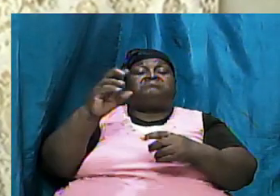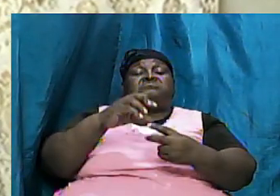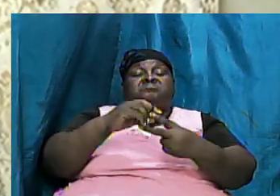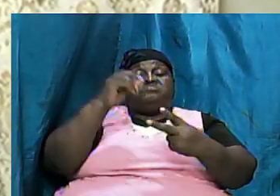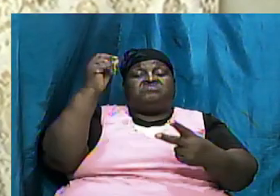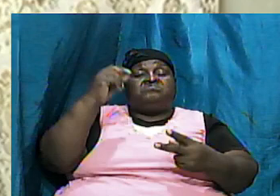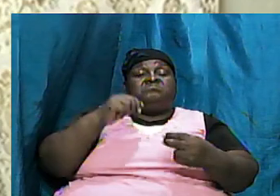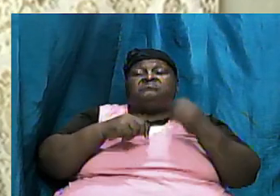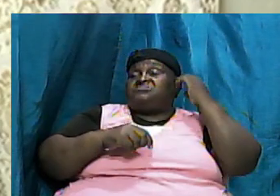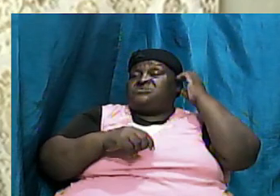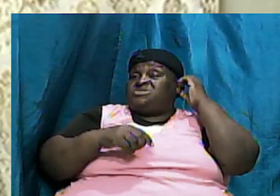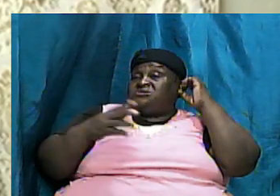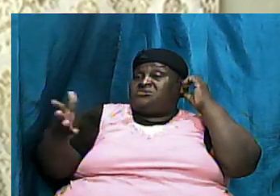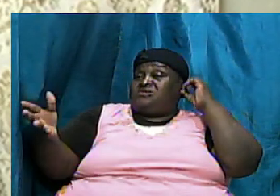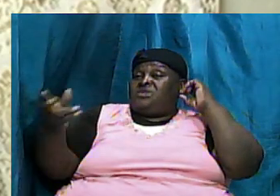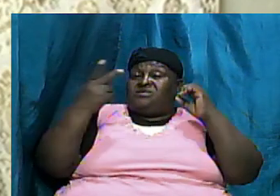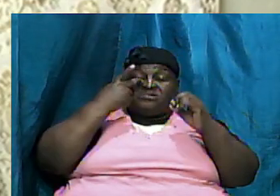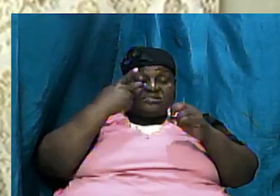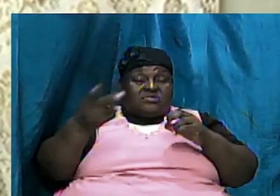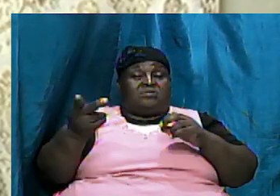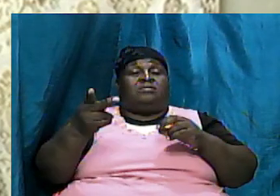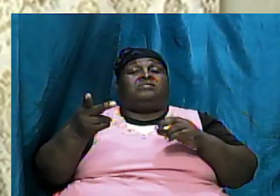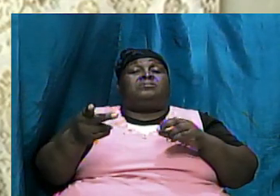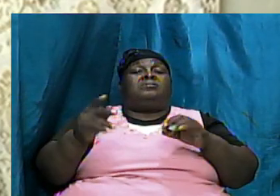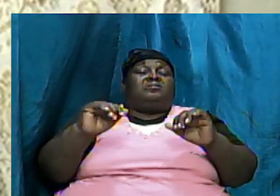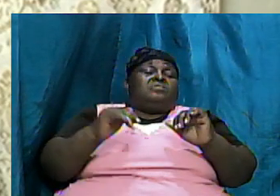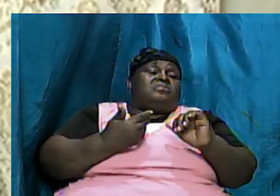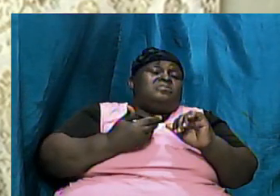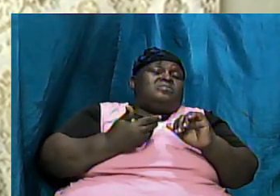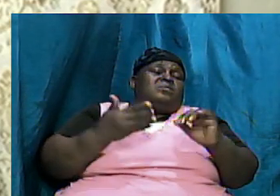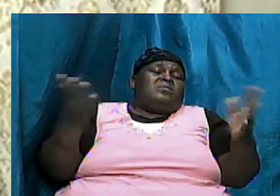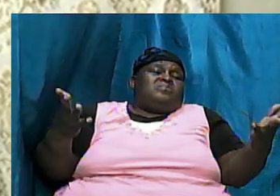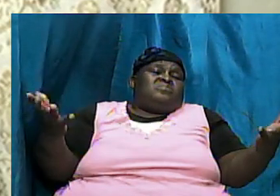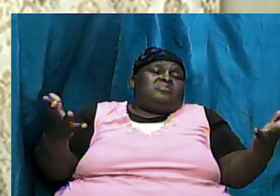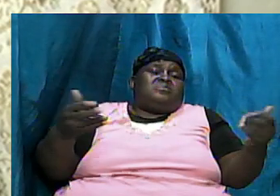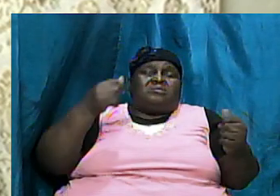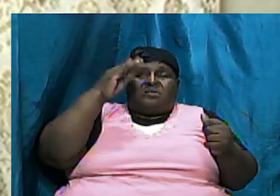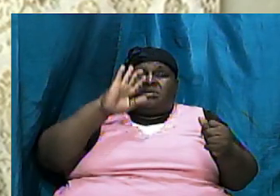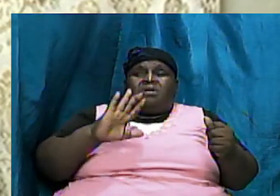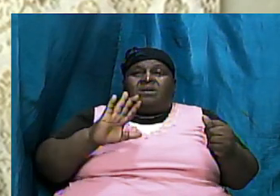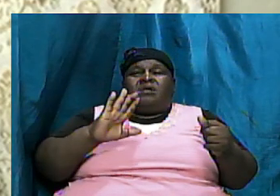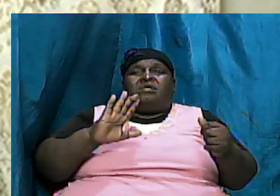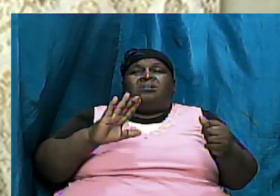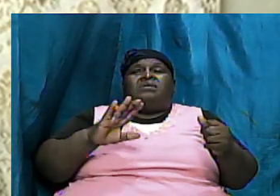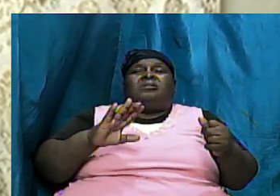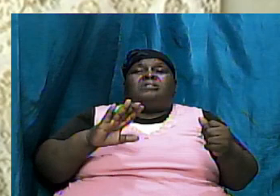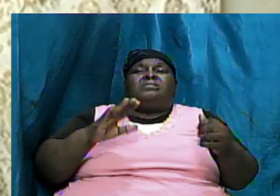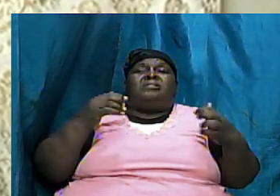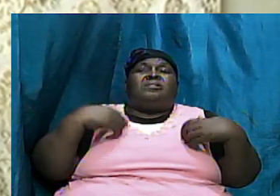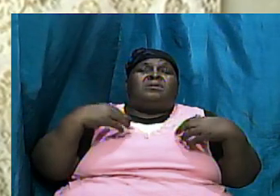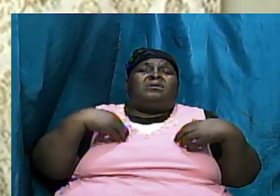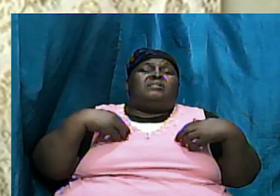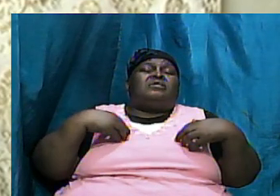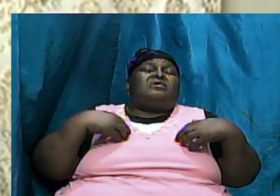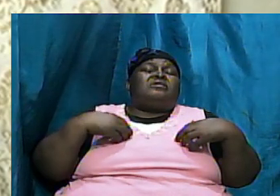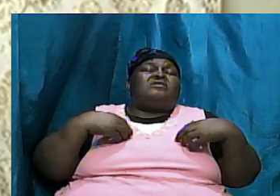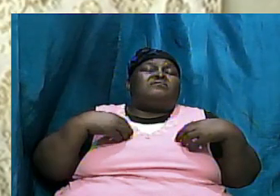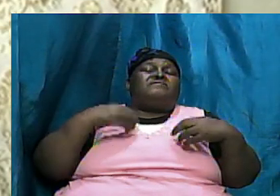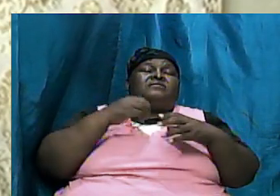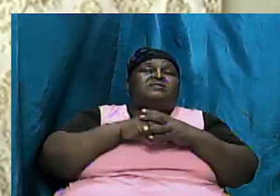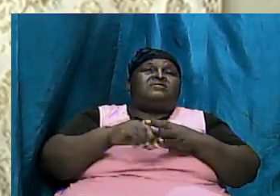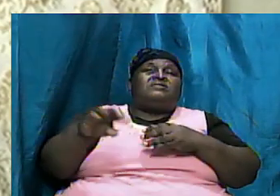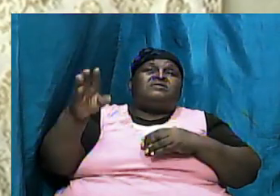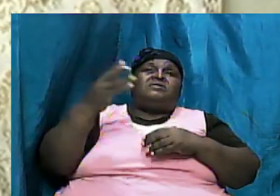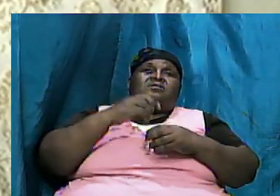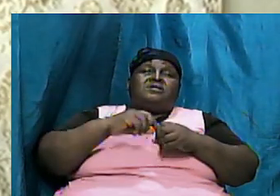and we will see basically how and what God has in his treasury box that